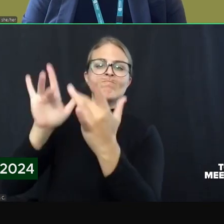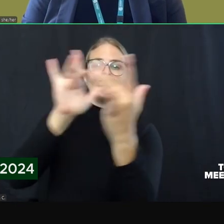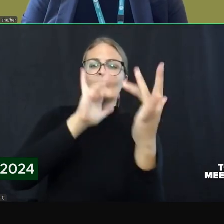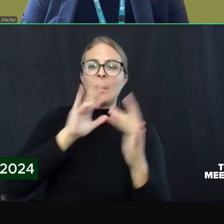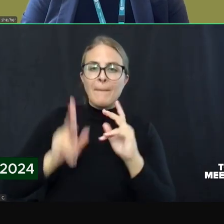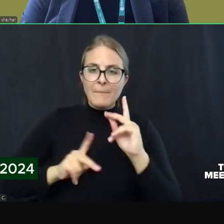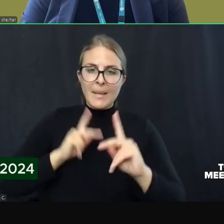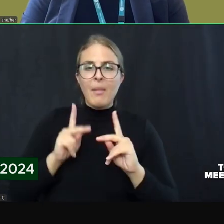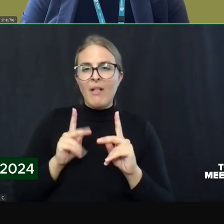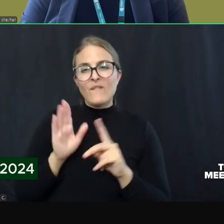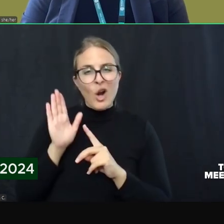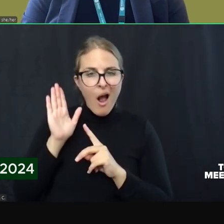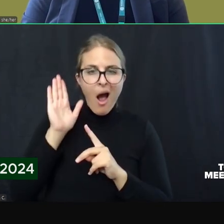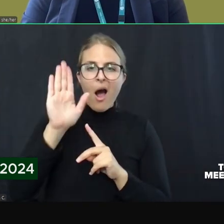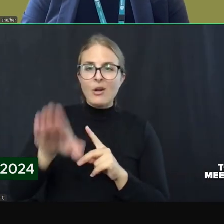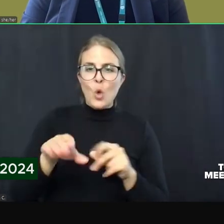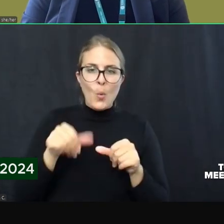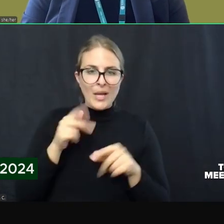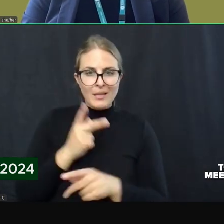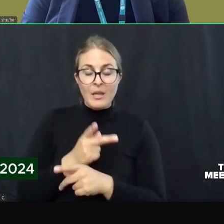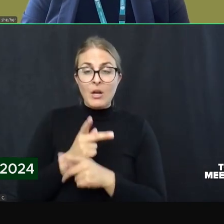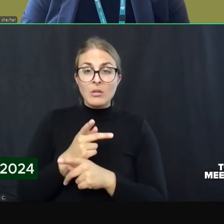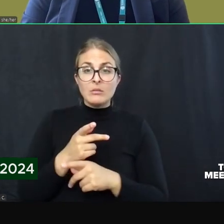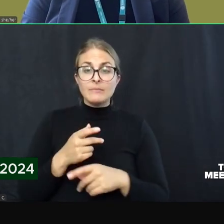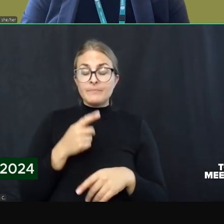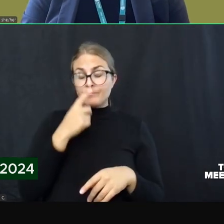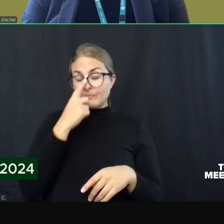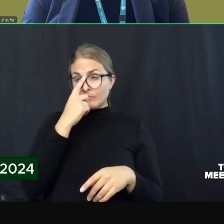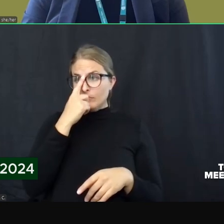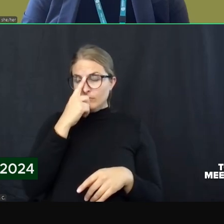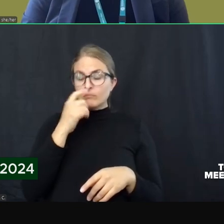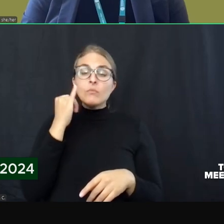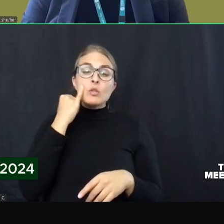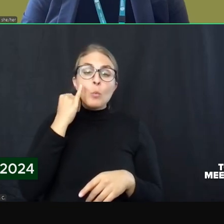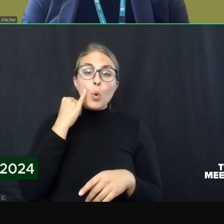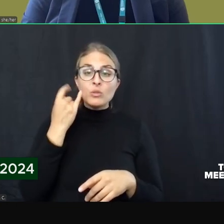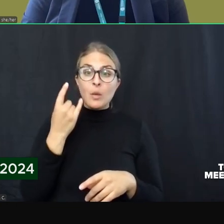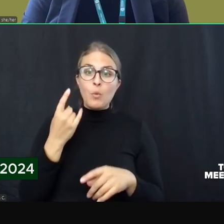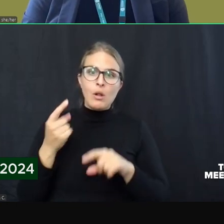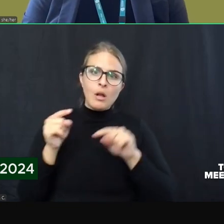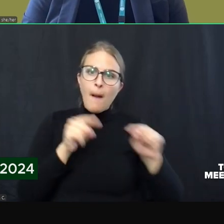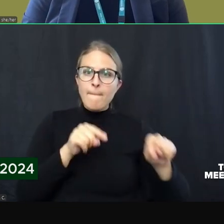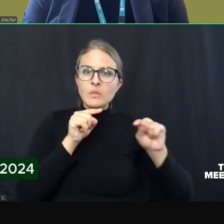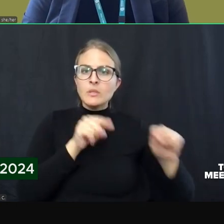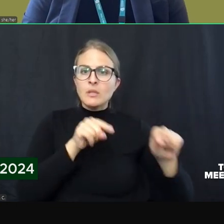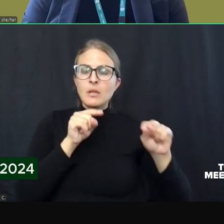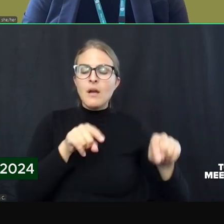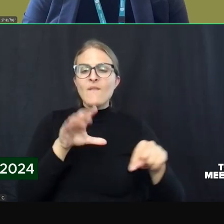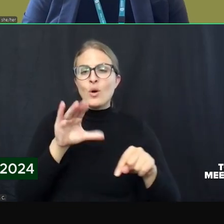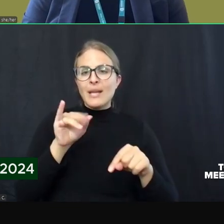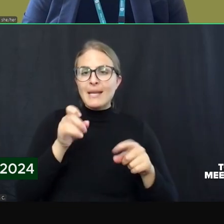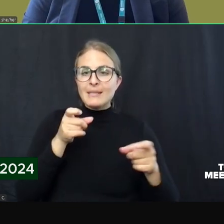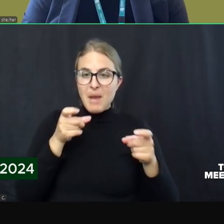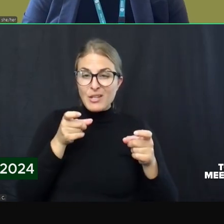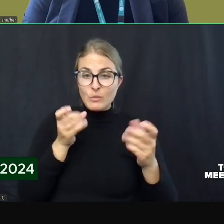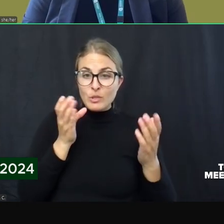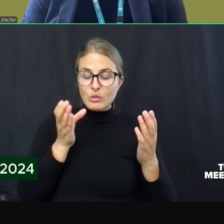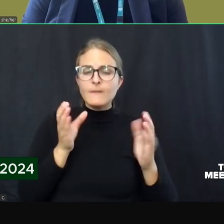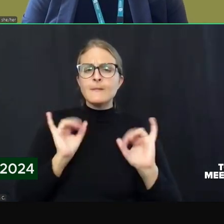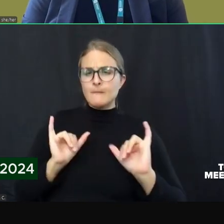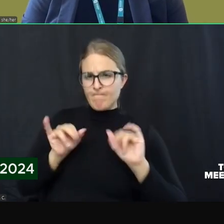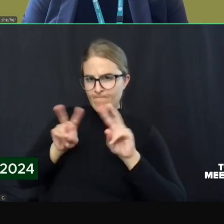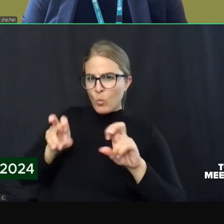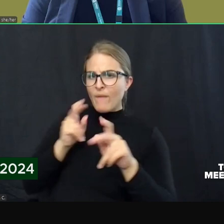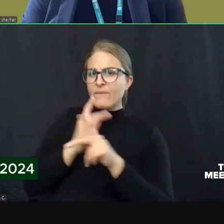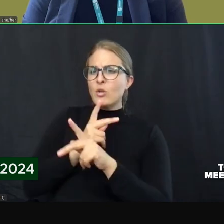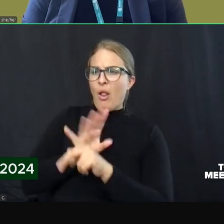needs. So if someone's coming in a repeated way for case management services, we would look at what the